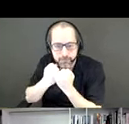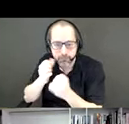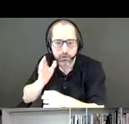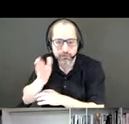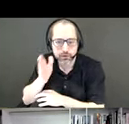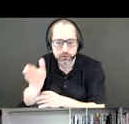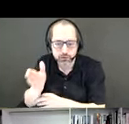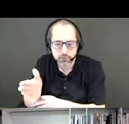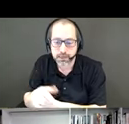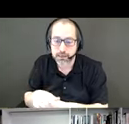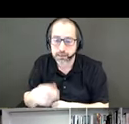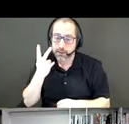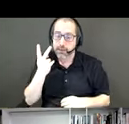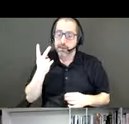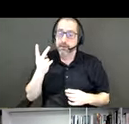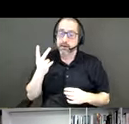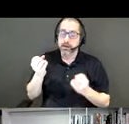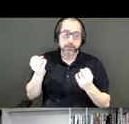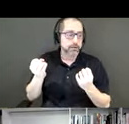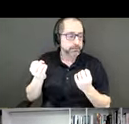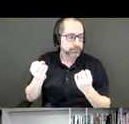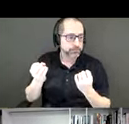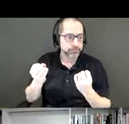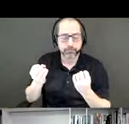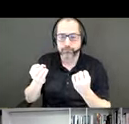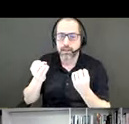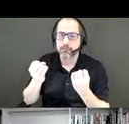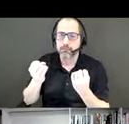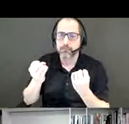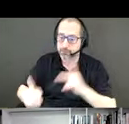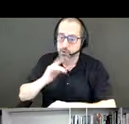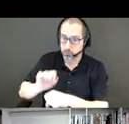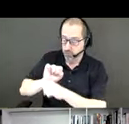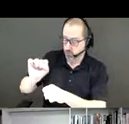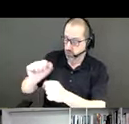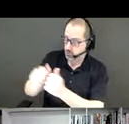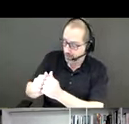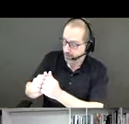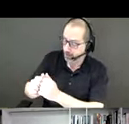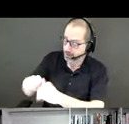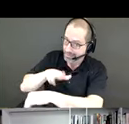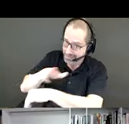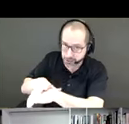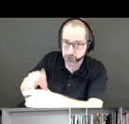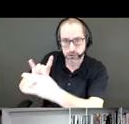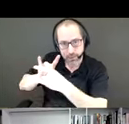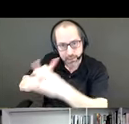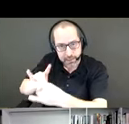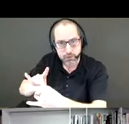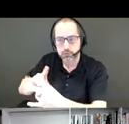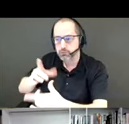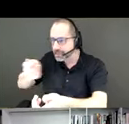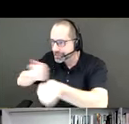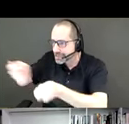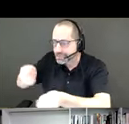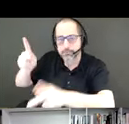Merle Lederman, Hercules, have made big social networks working with nature and engaging people in civic initiatives.